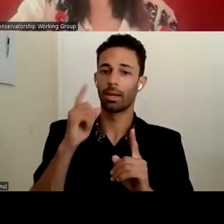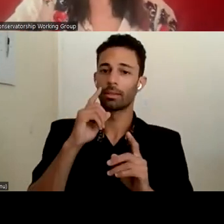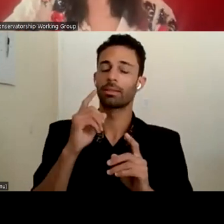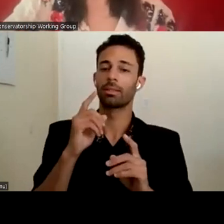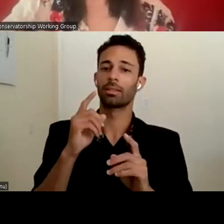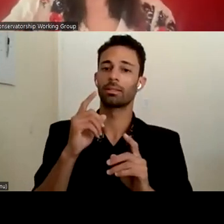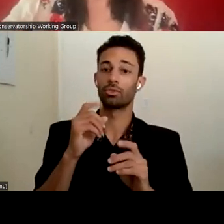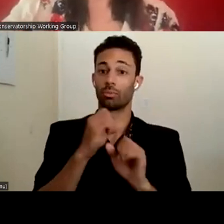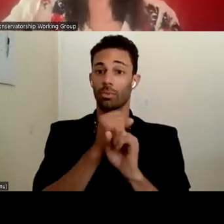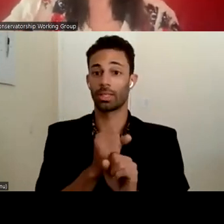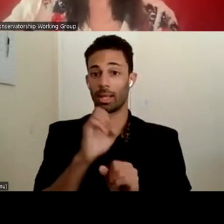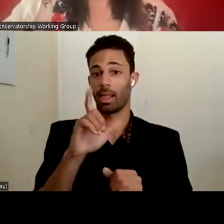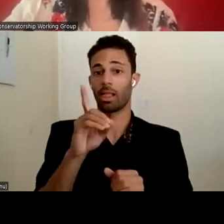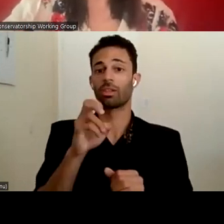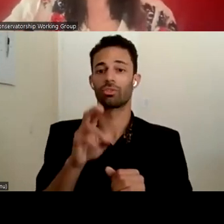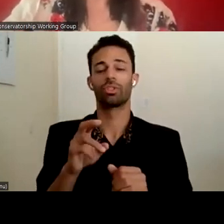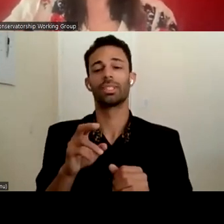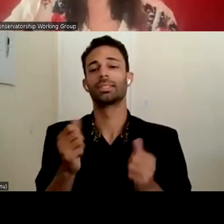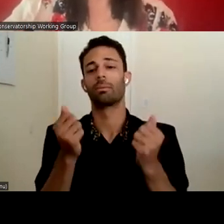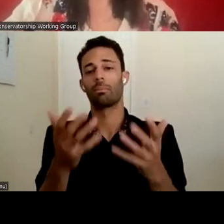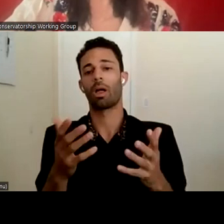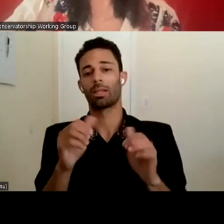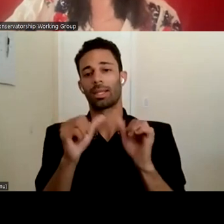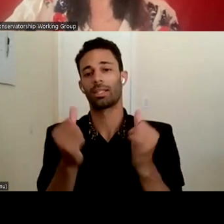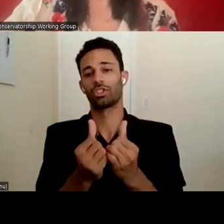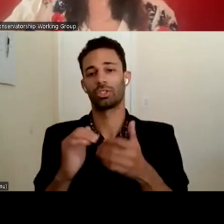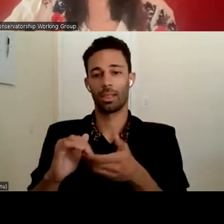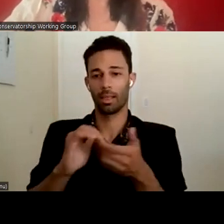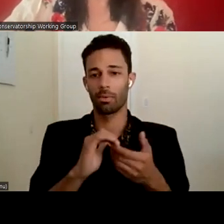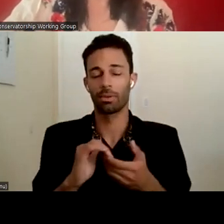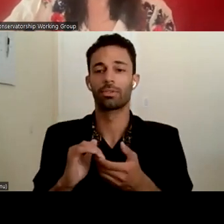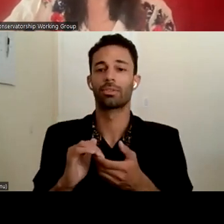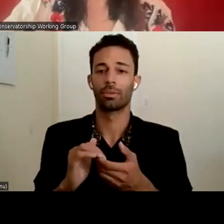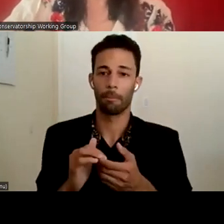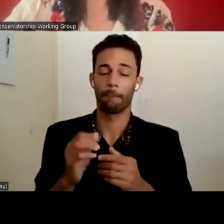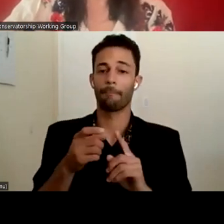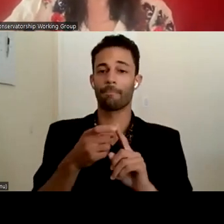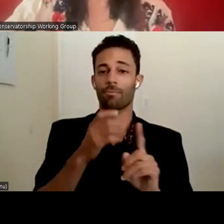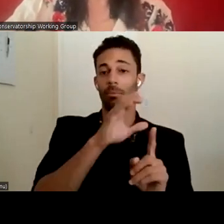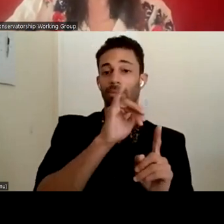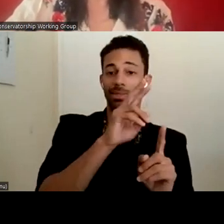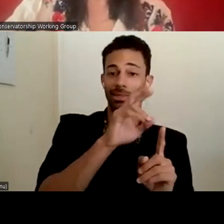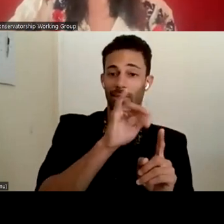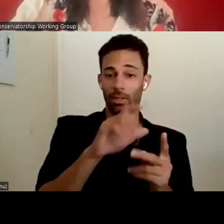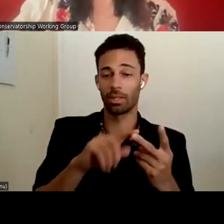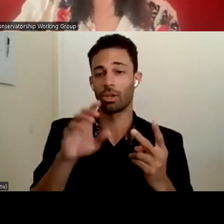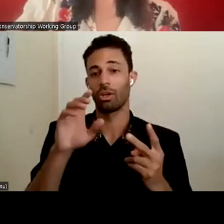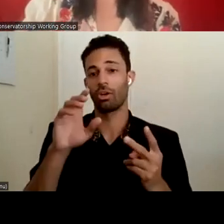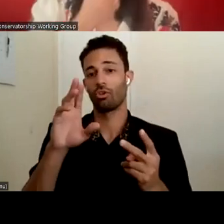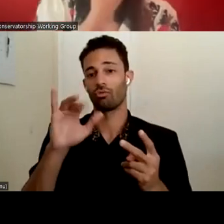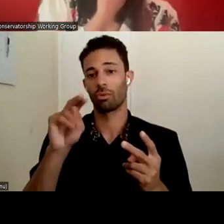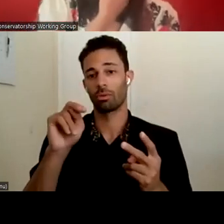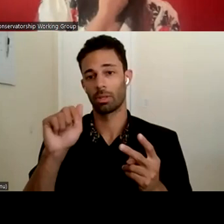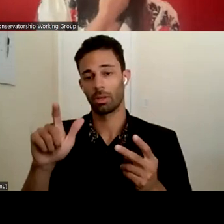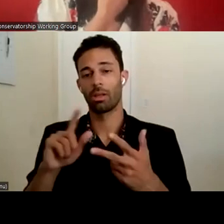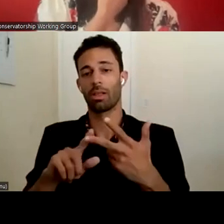That would be a multi-agency, you know, collaboration, whether, um, from civic criminal to legal services and, um, just